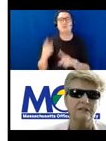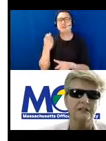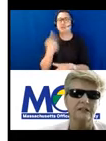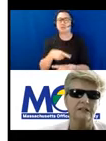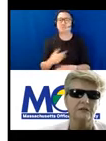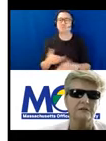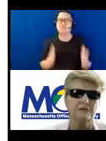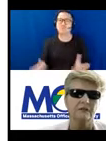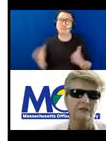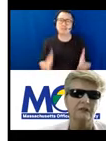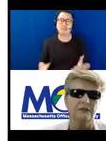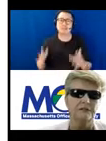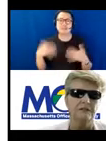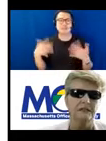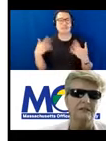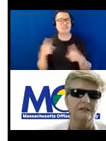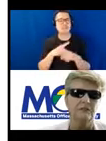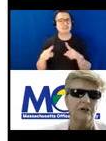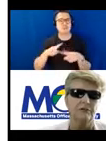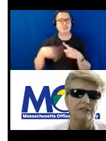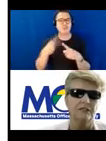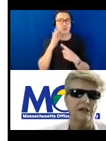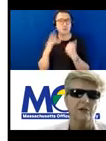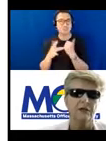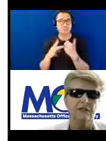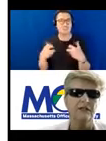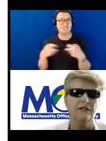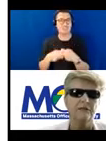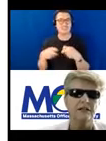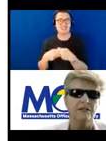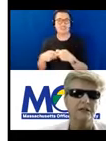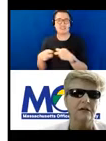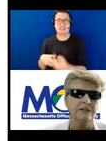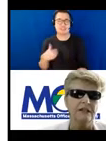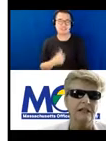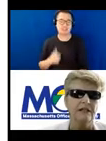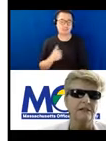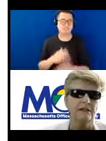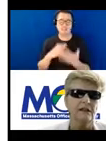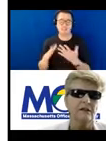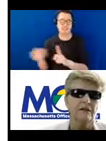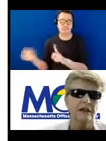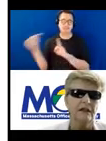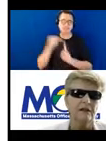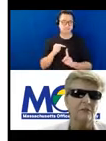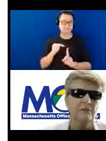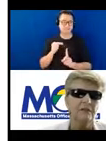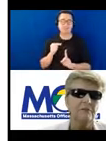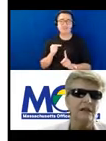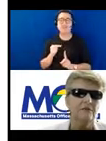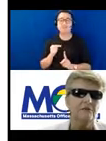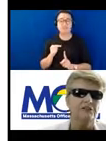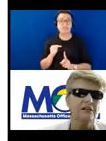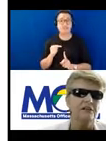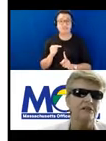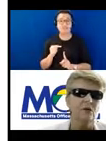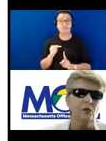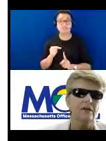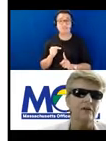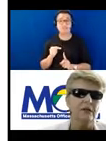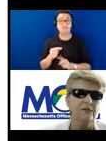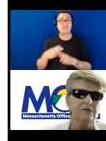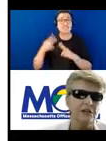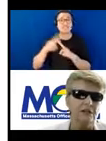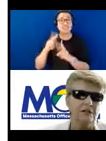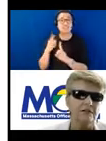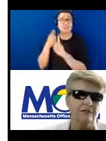there's some technical problems. But let me get back to what I was saying, that the main objective, or